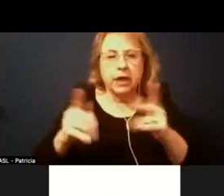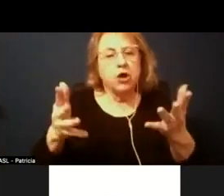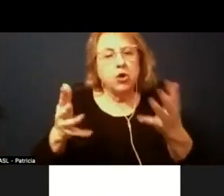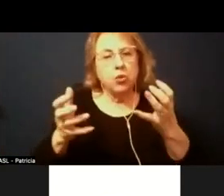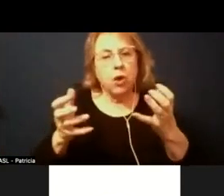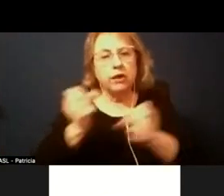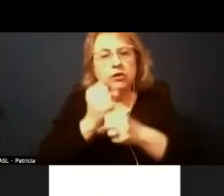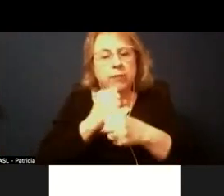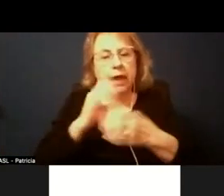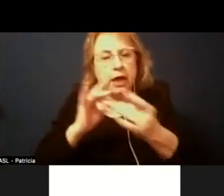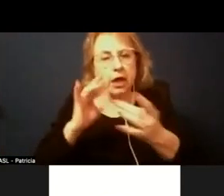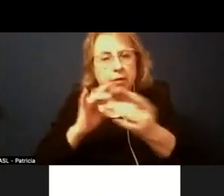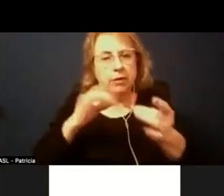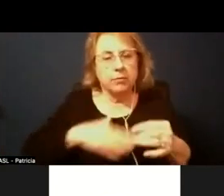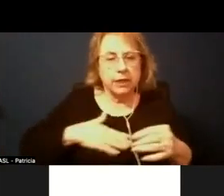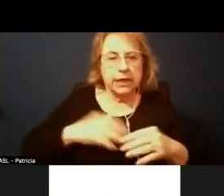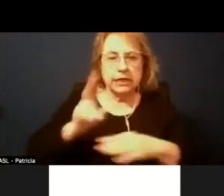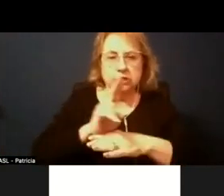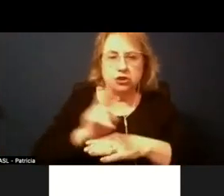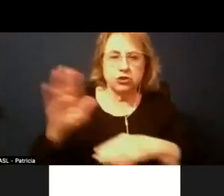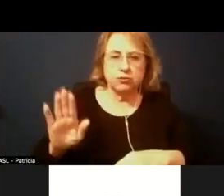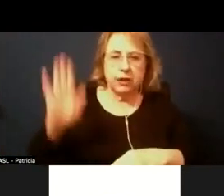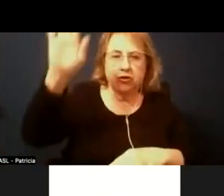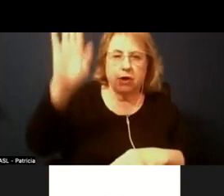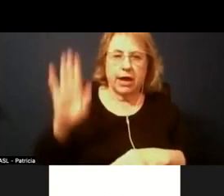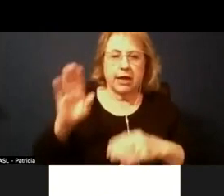please use the raise your hand functionality within zoom now